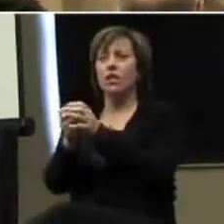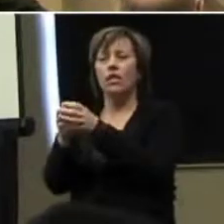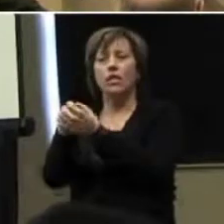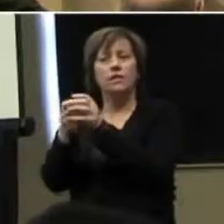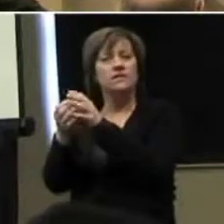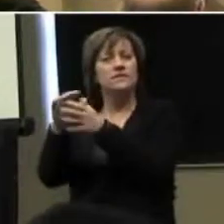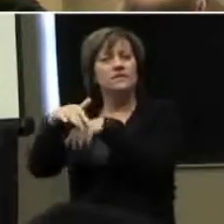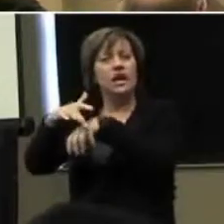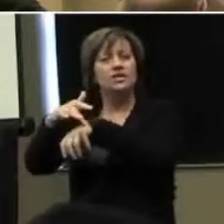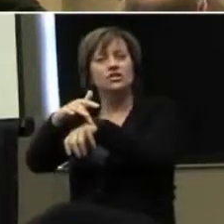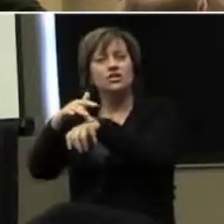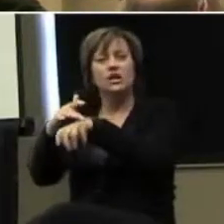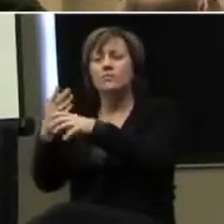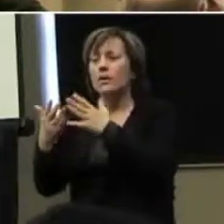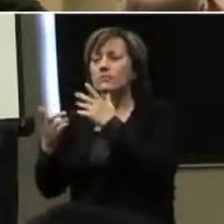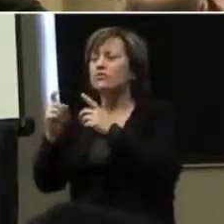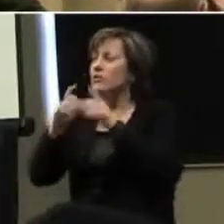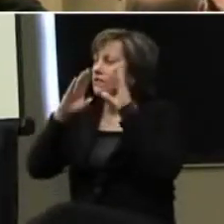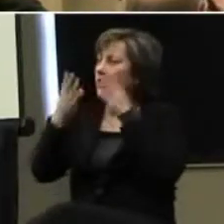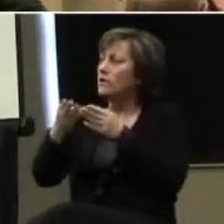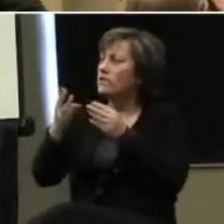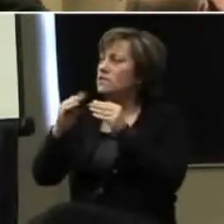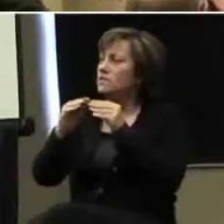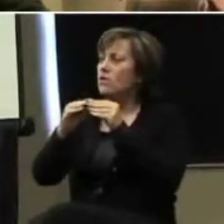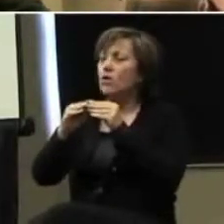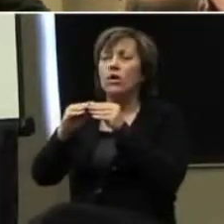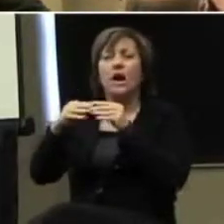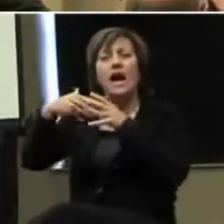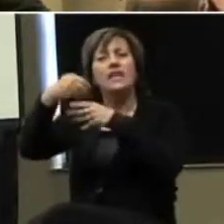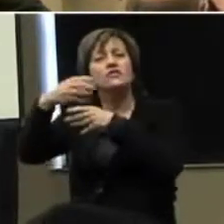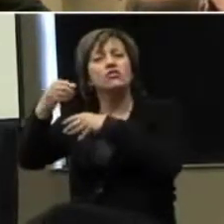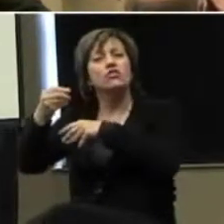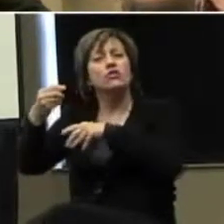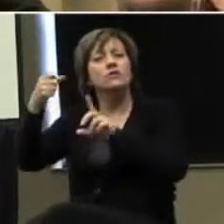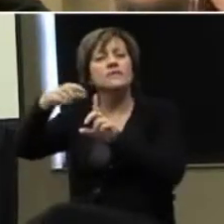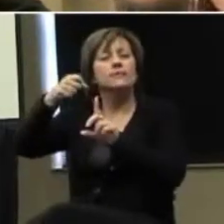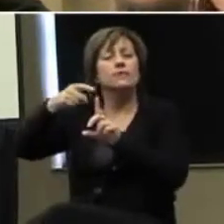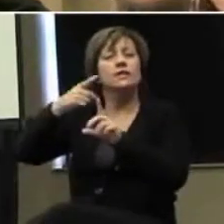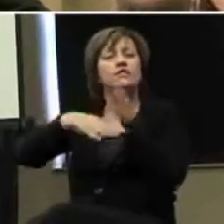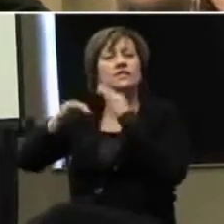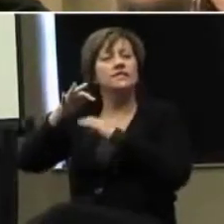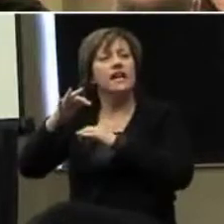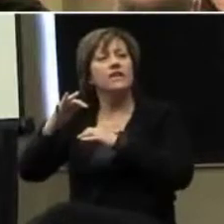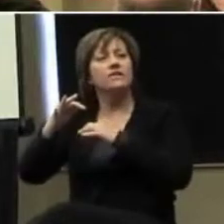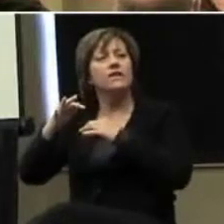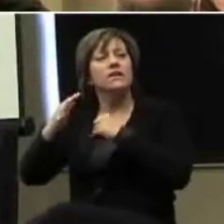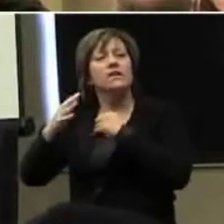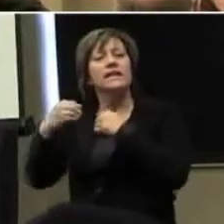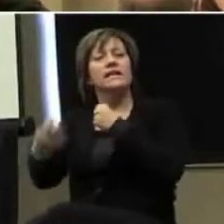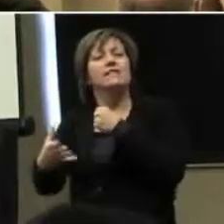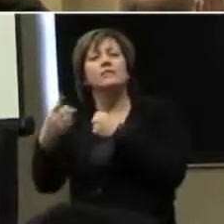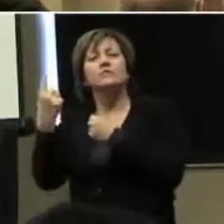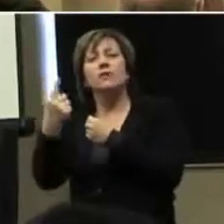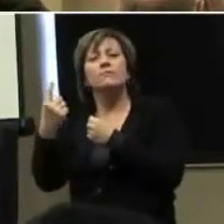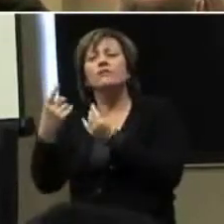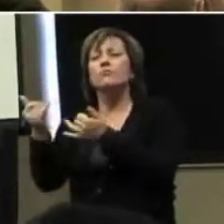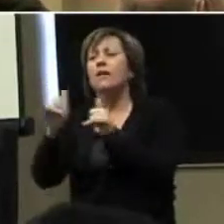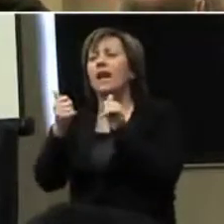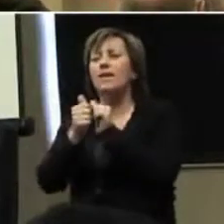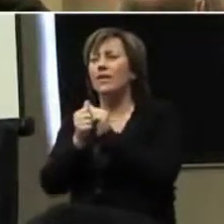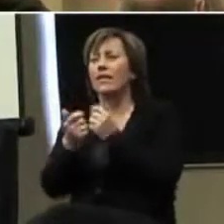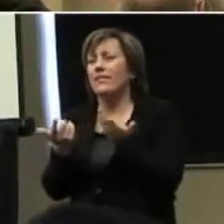probably focused more on this or more on this external stimulation as opposed to giving the child something to play with.